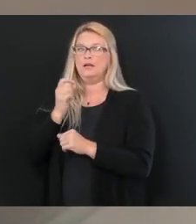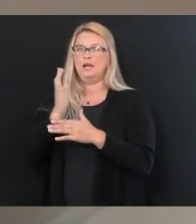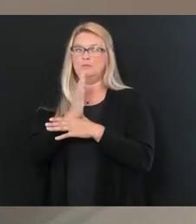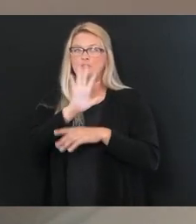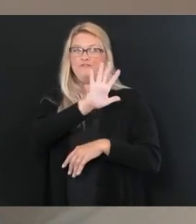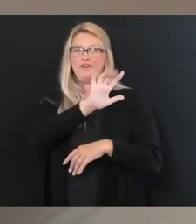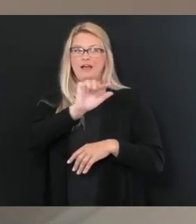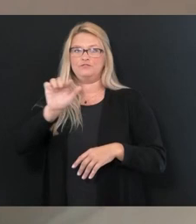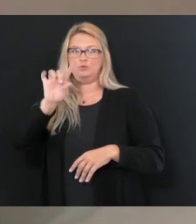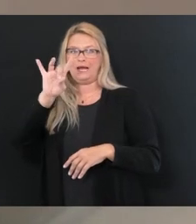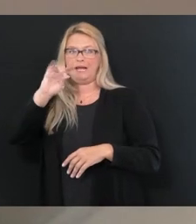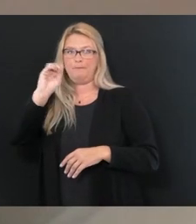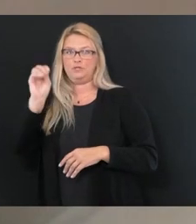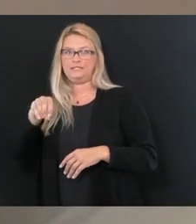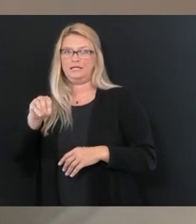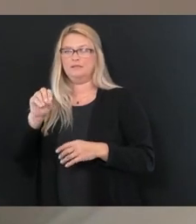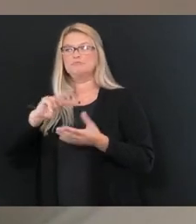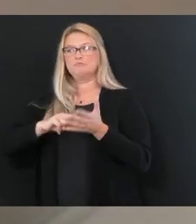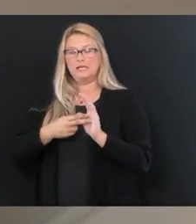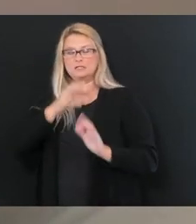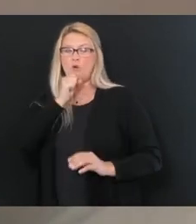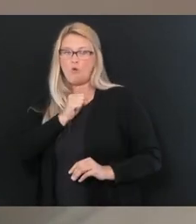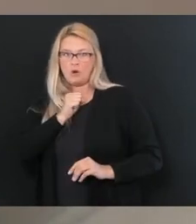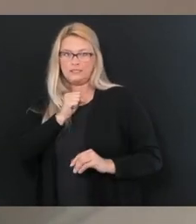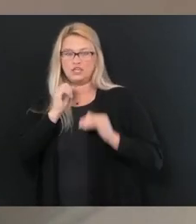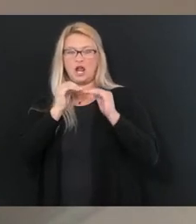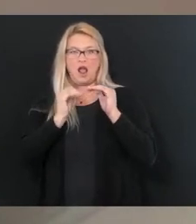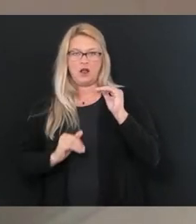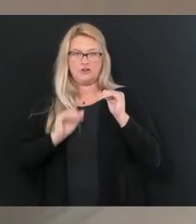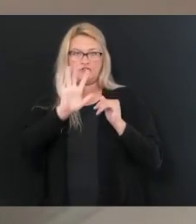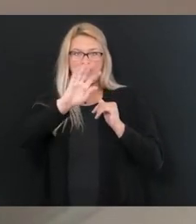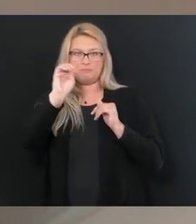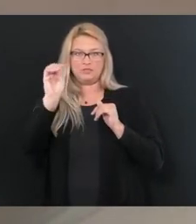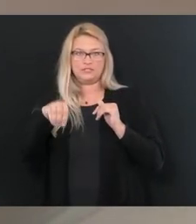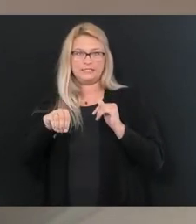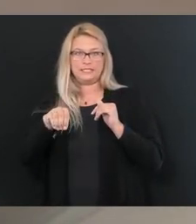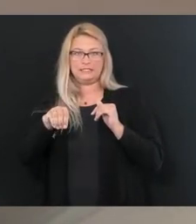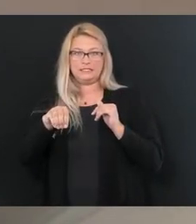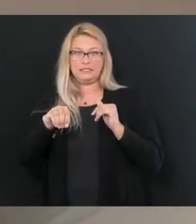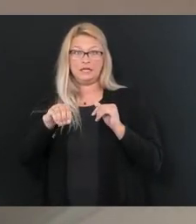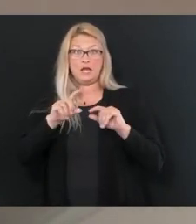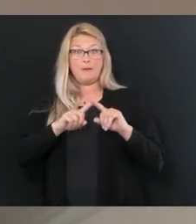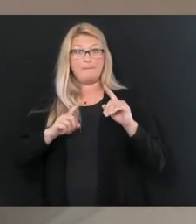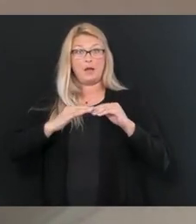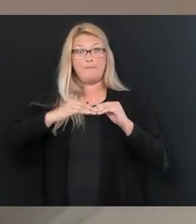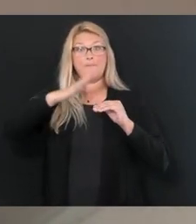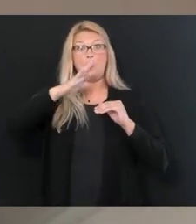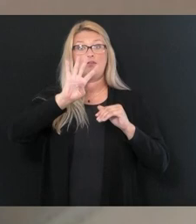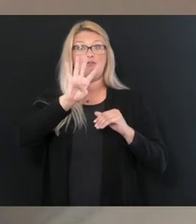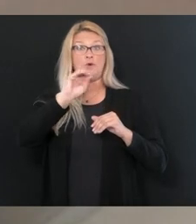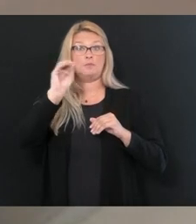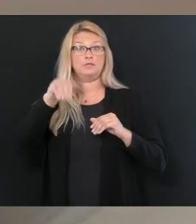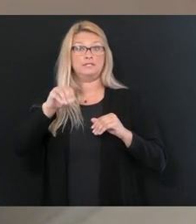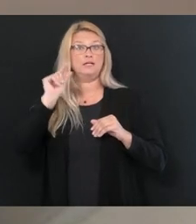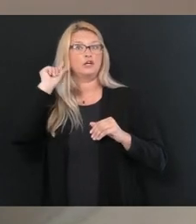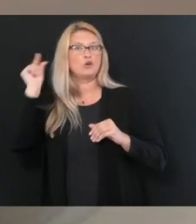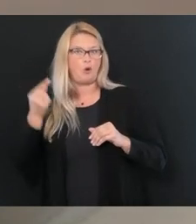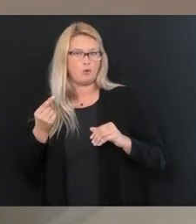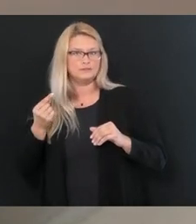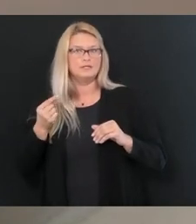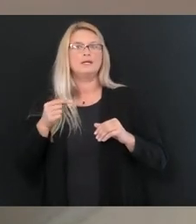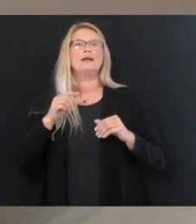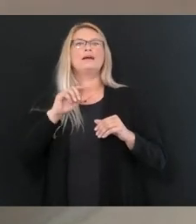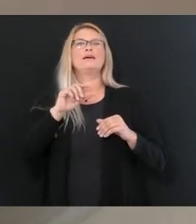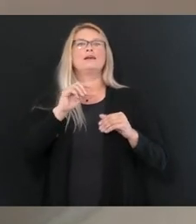8%, you would be orange. If you're under 5%, but greater than 4%, you would be gold. If